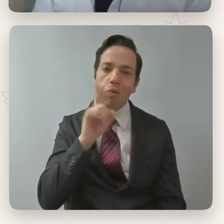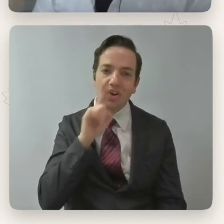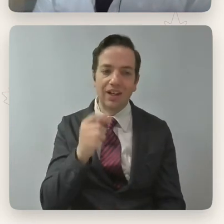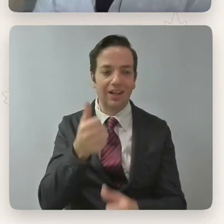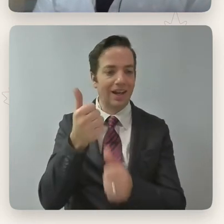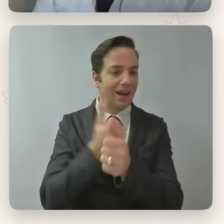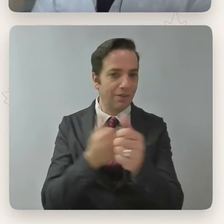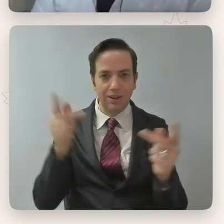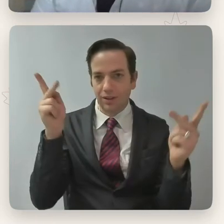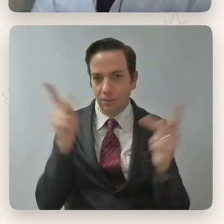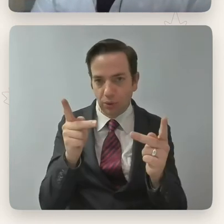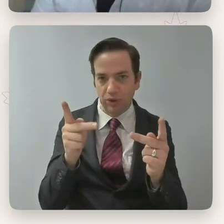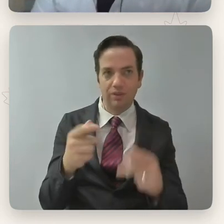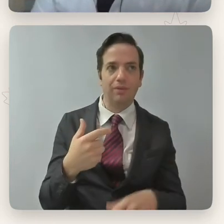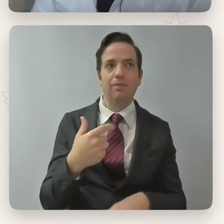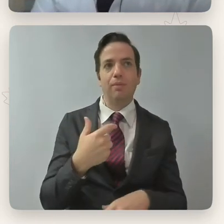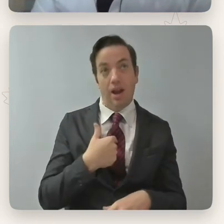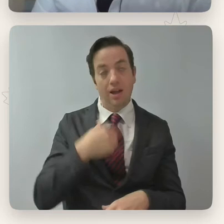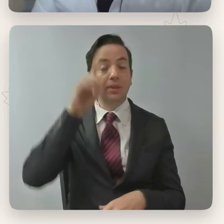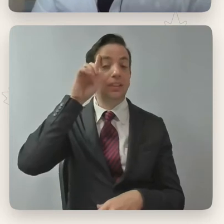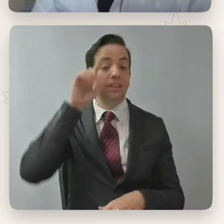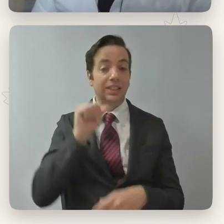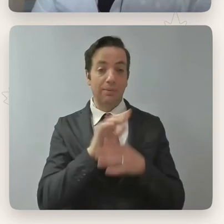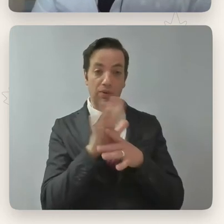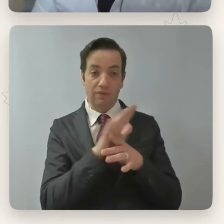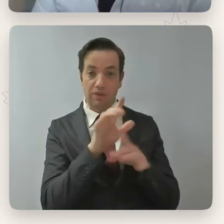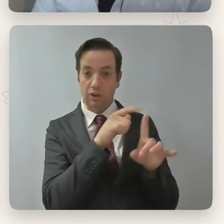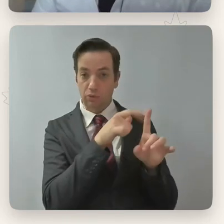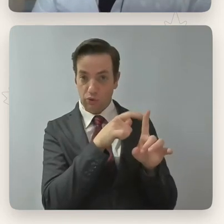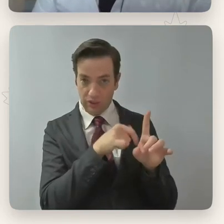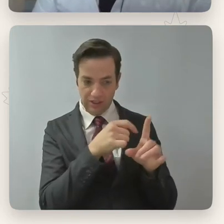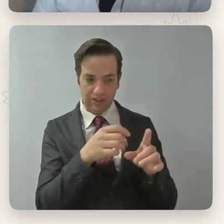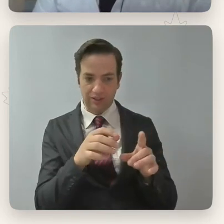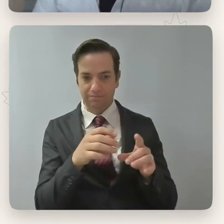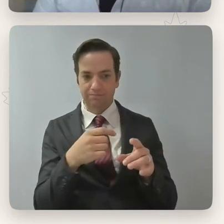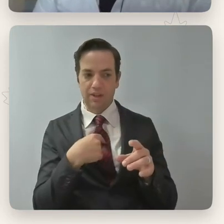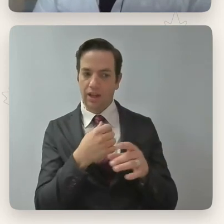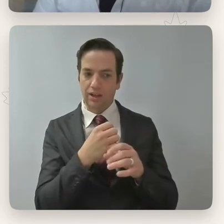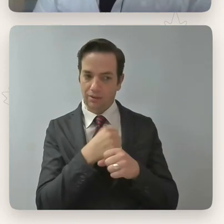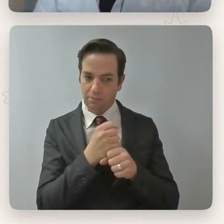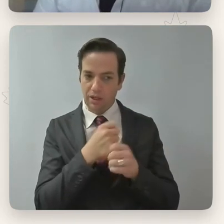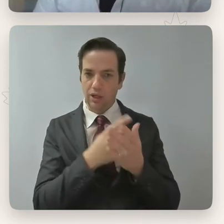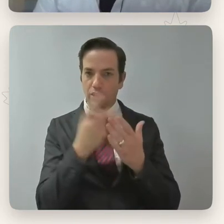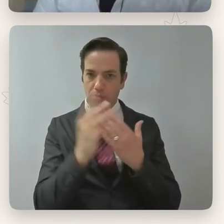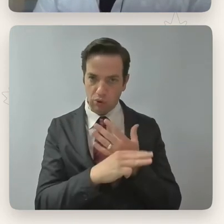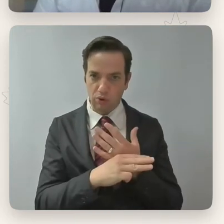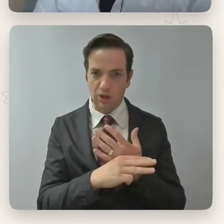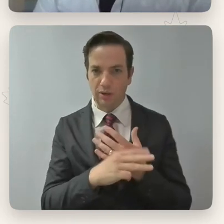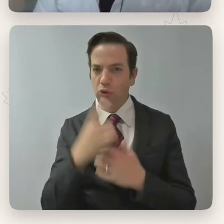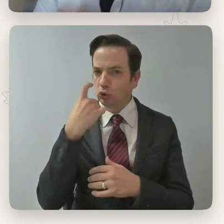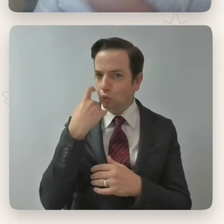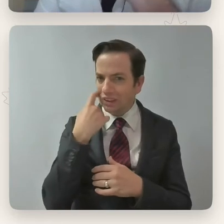the past few years to me have seemed like something of a watershed in terms of the sheer number of good projects made by